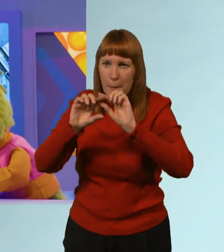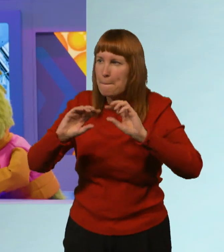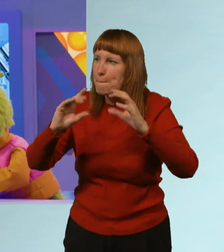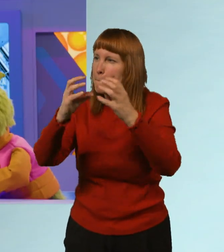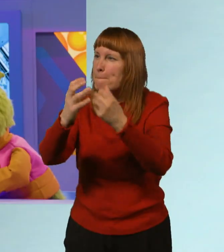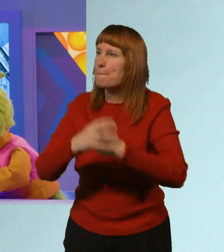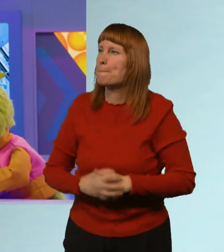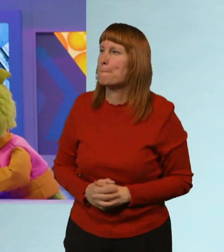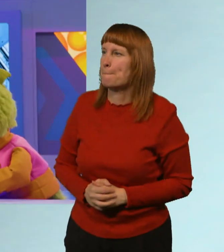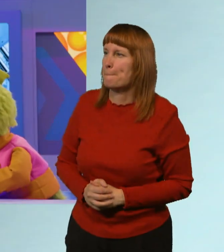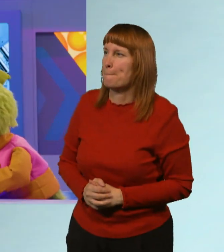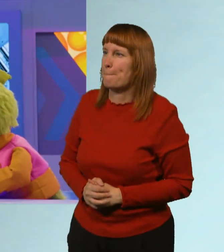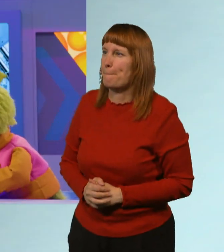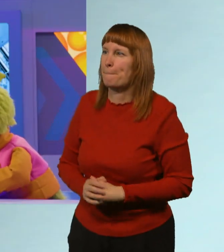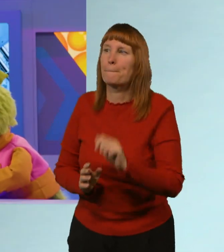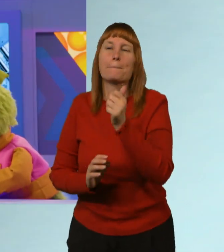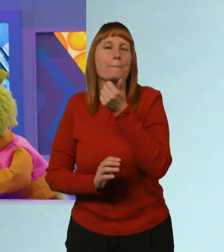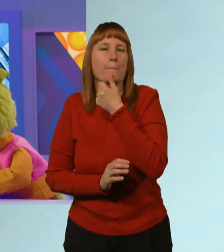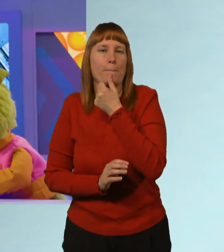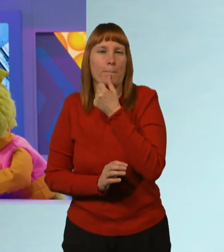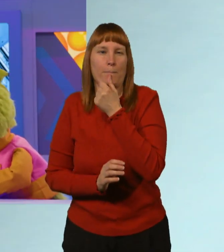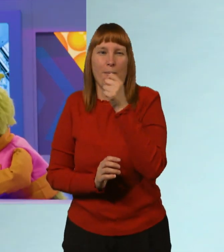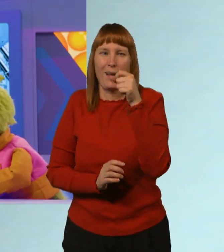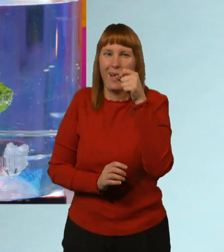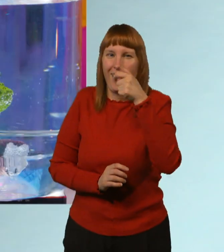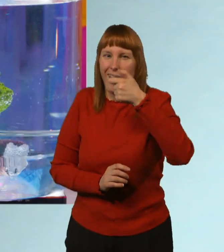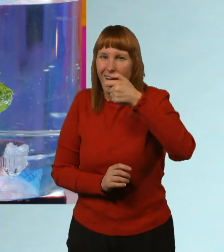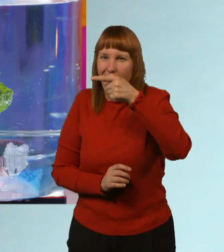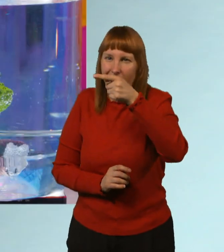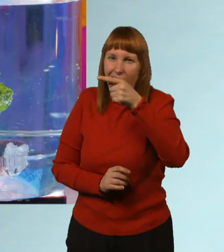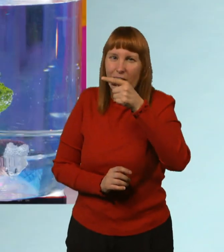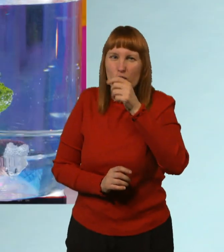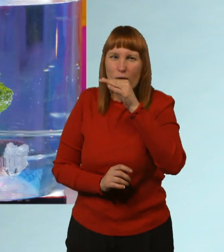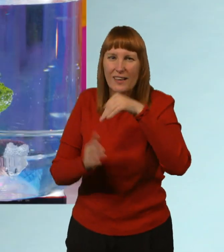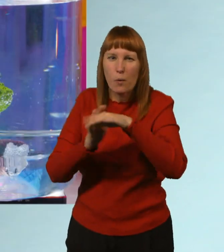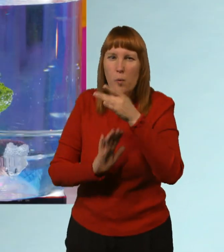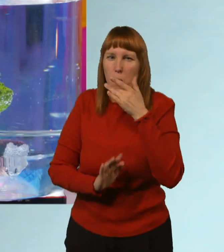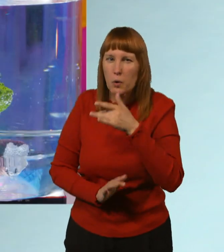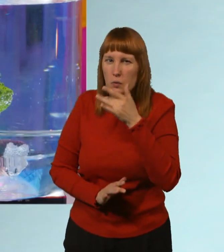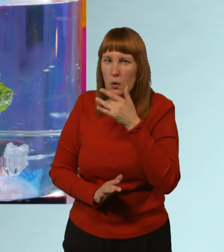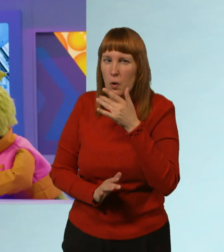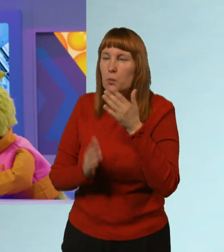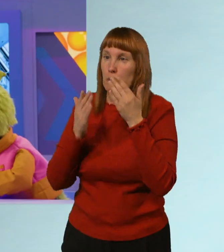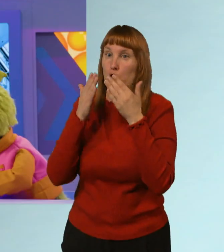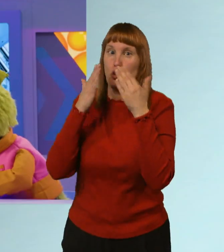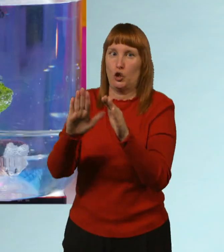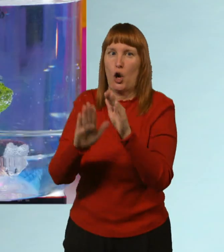First, let's add some of this stuff into the water. This shows us how acidic the water already is.